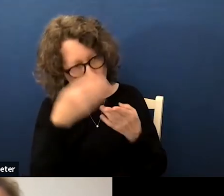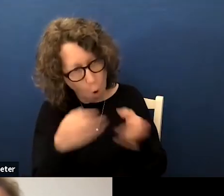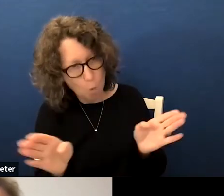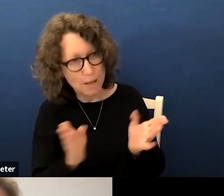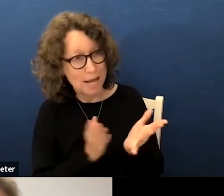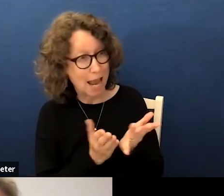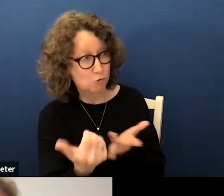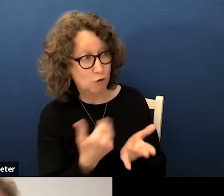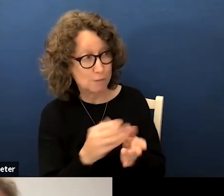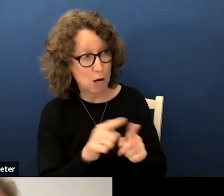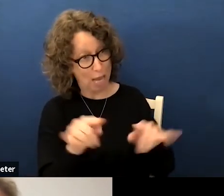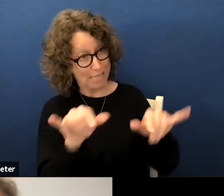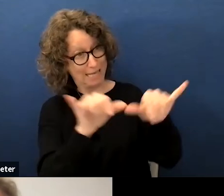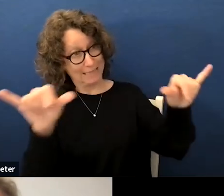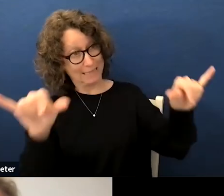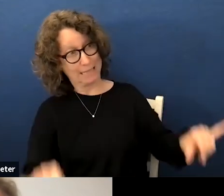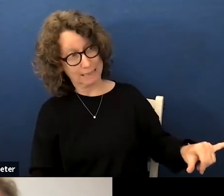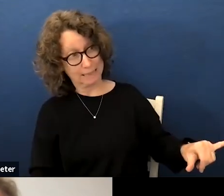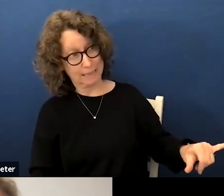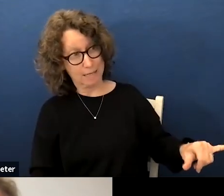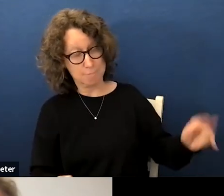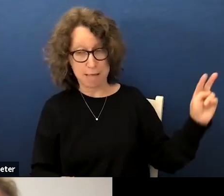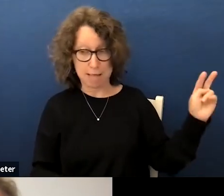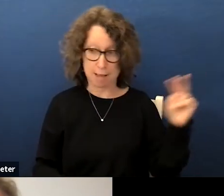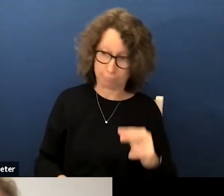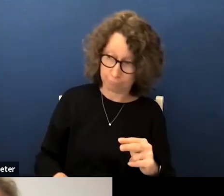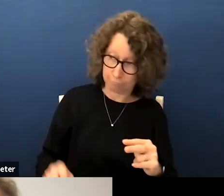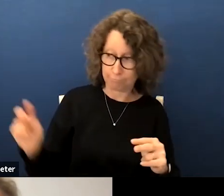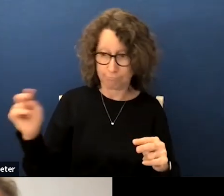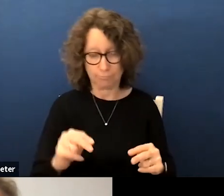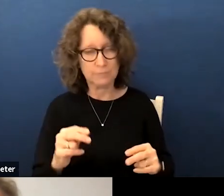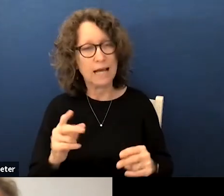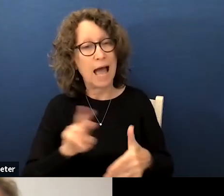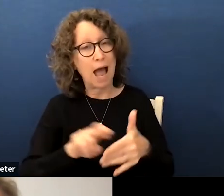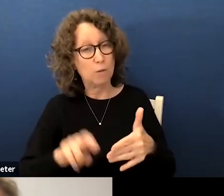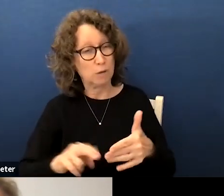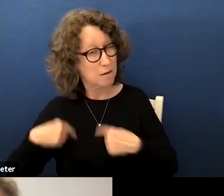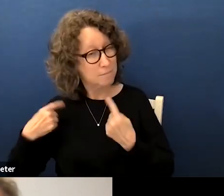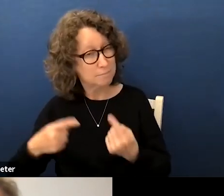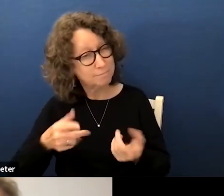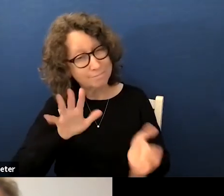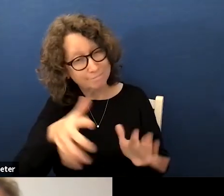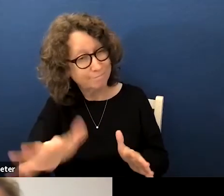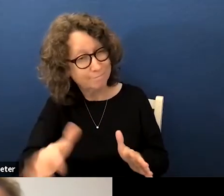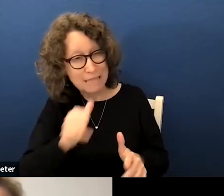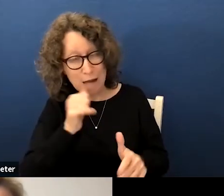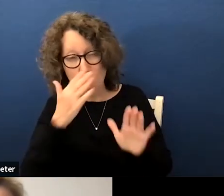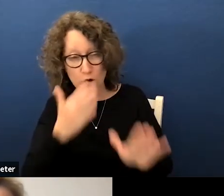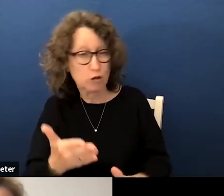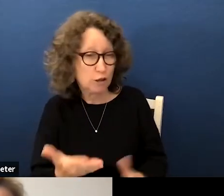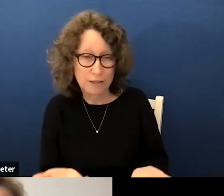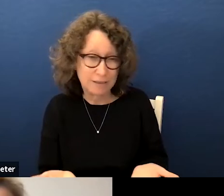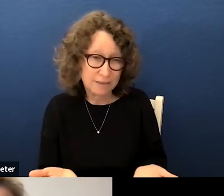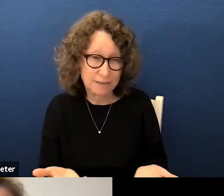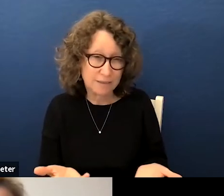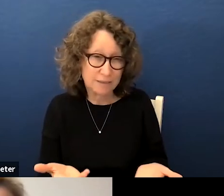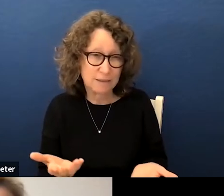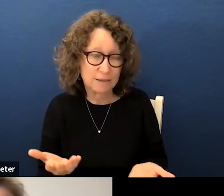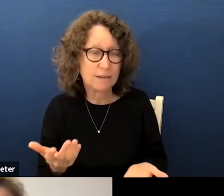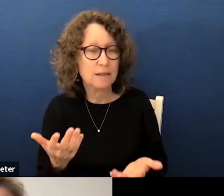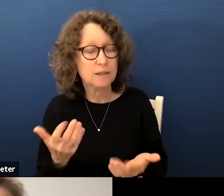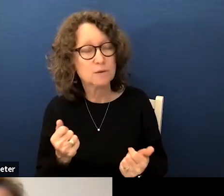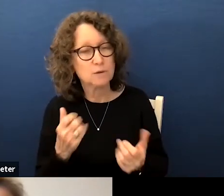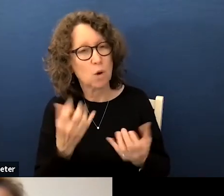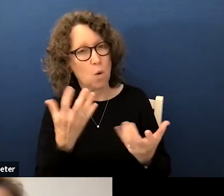transparent as a system in looking at some of the outcomes we know we have had historically that we we brought to you and